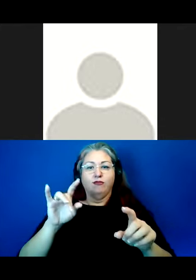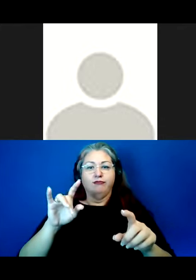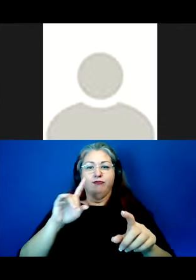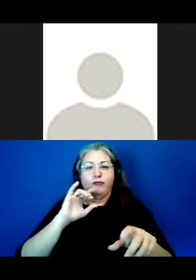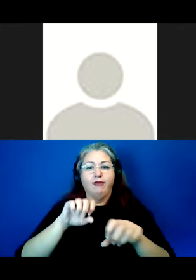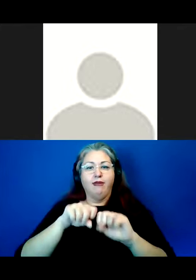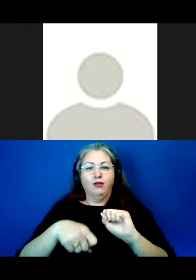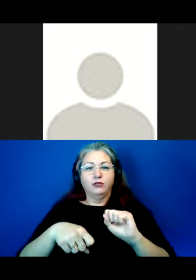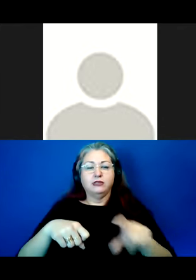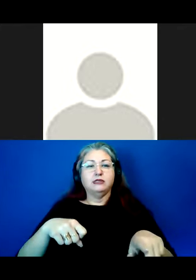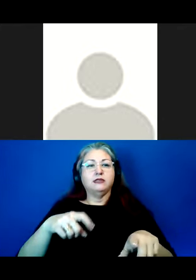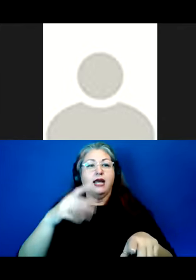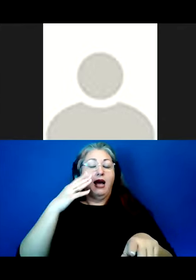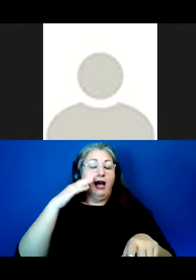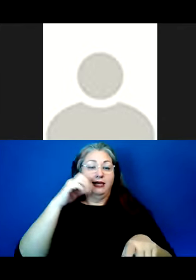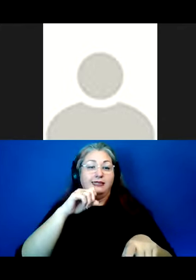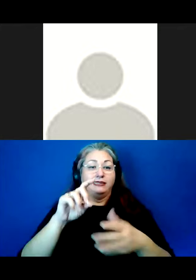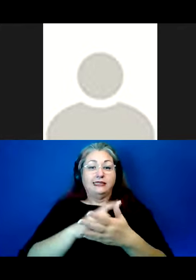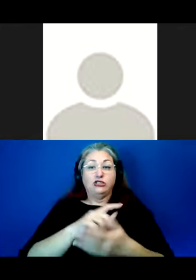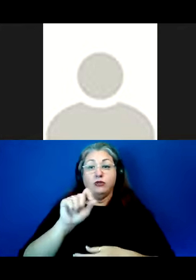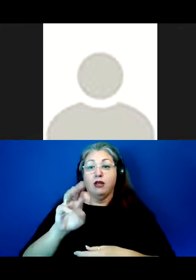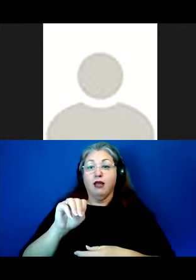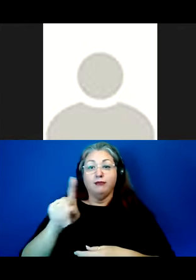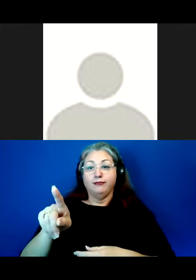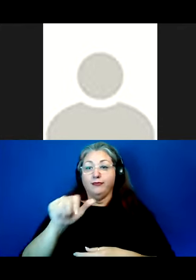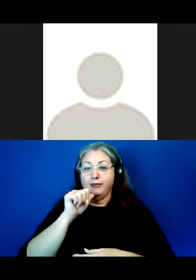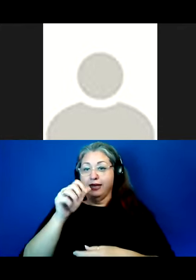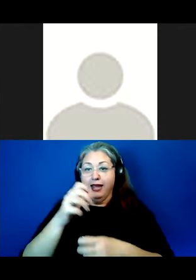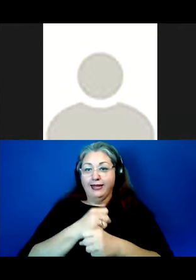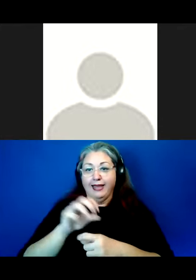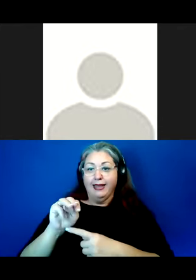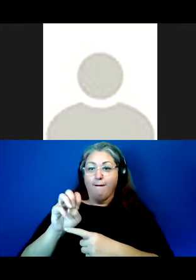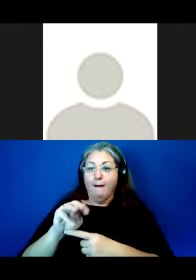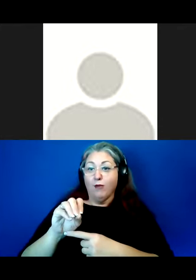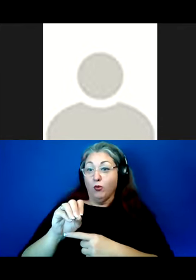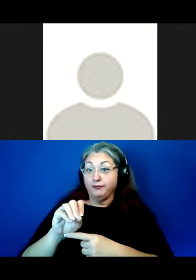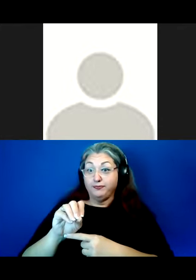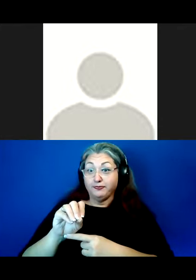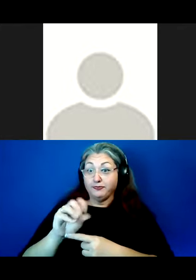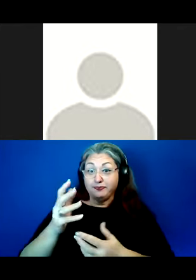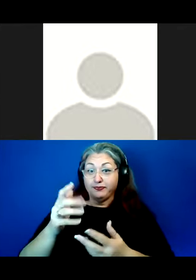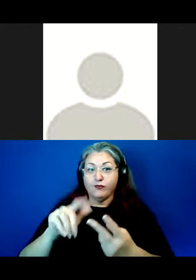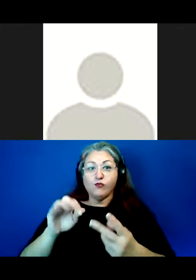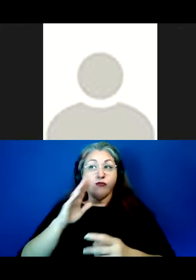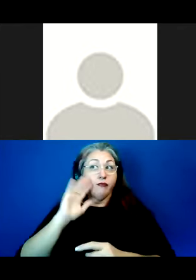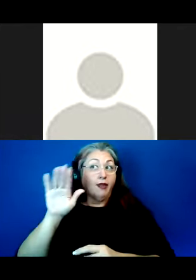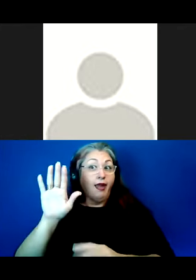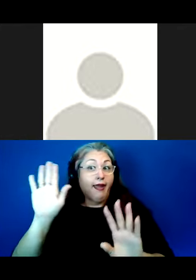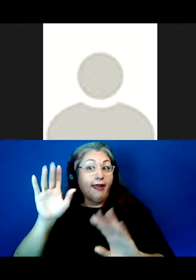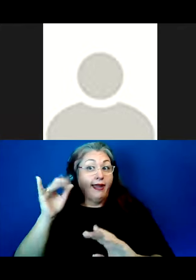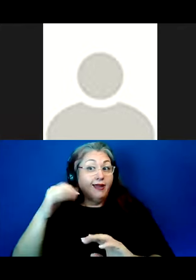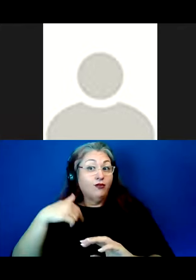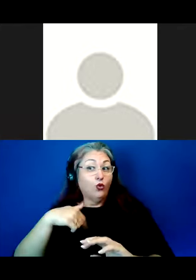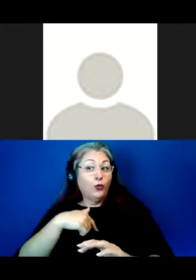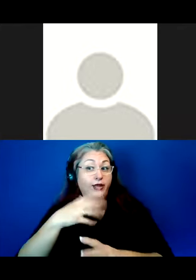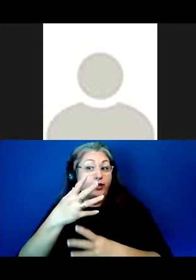I guess we could say the dictionary.com people missed the memo. Or how about this? Hey, if we're